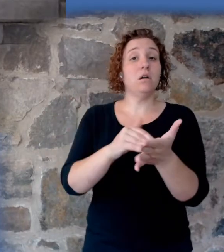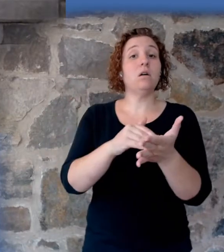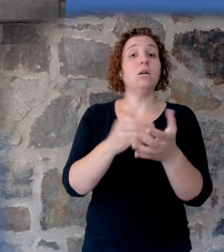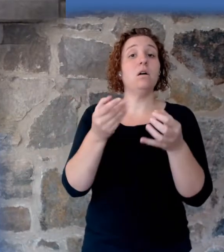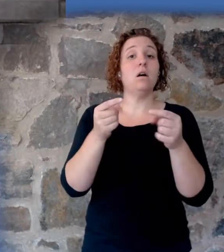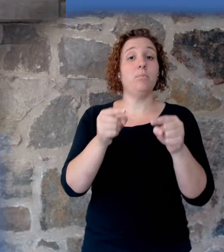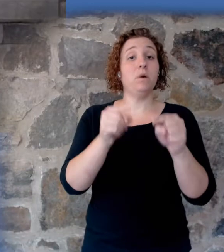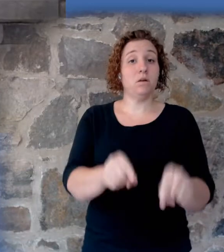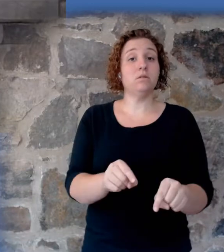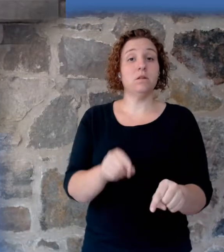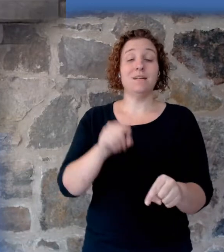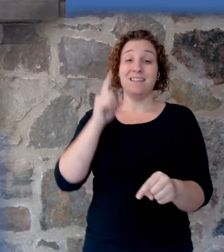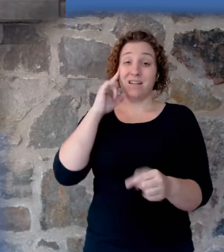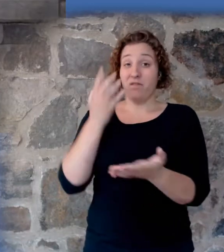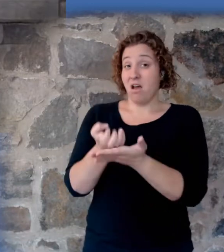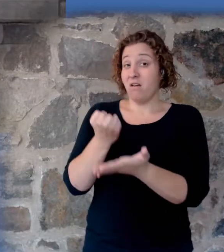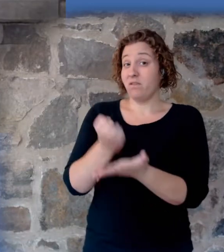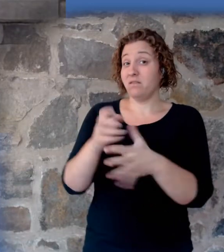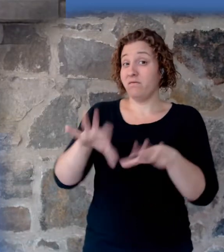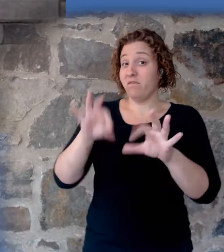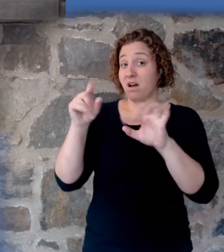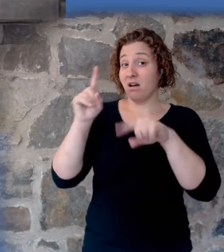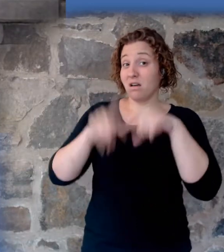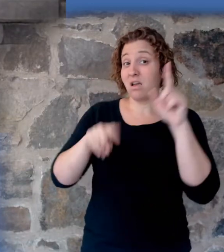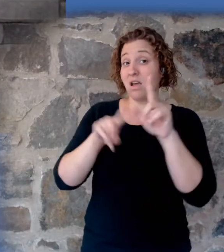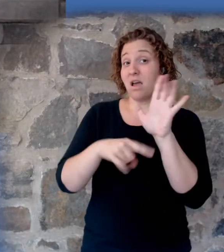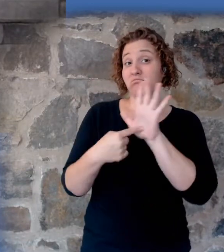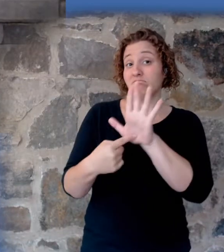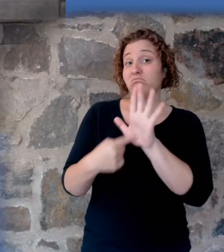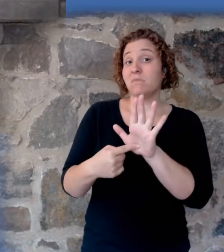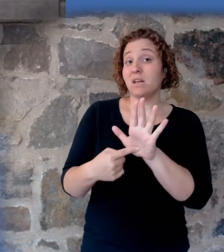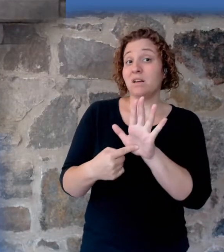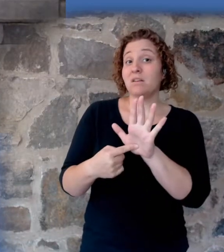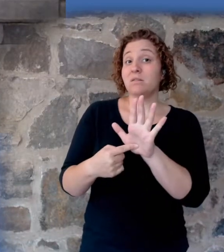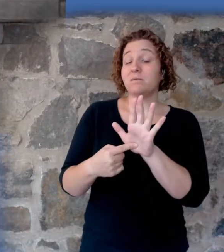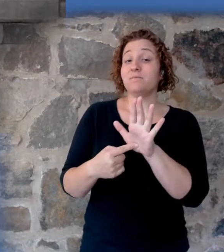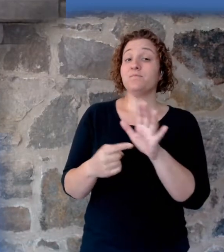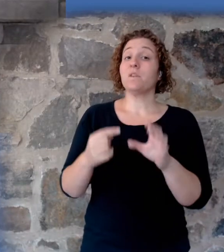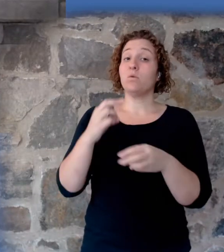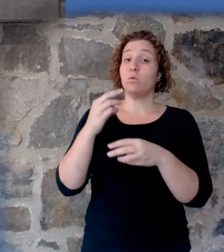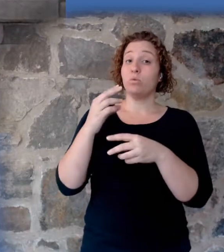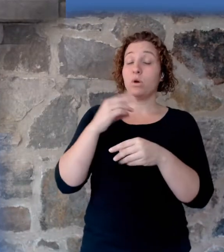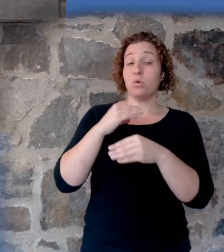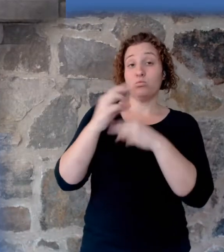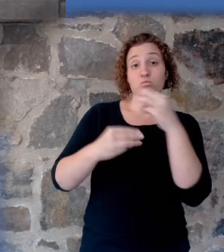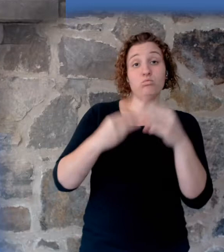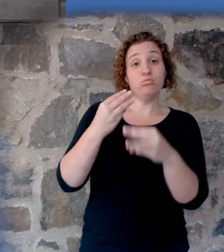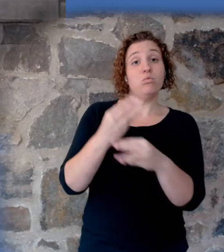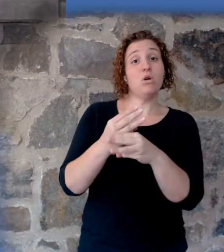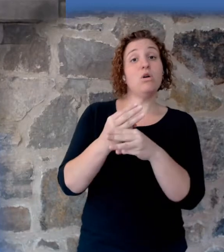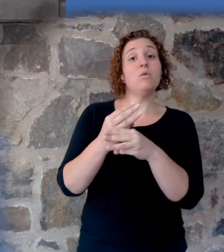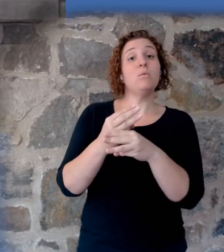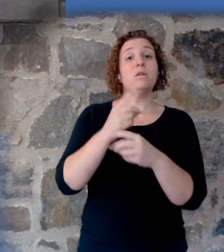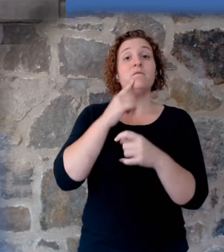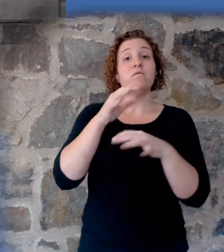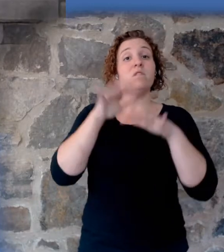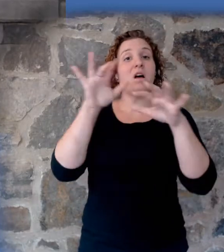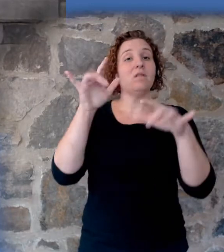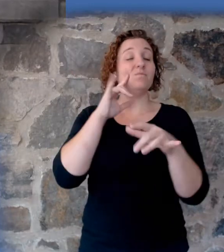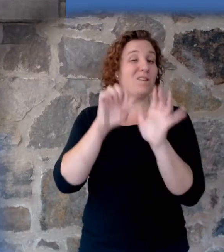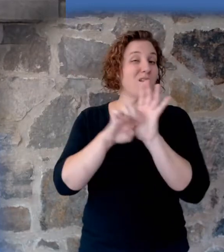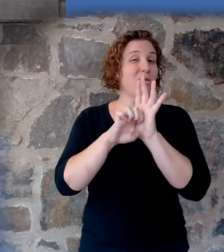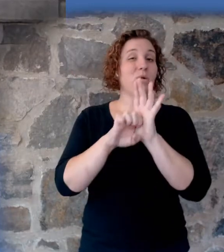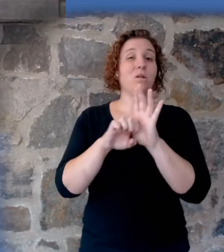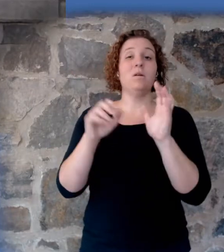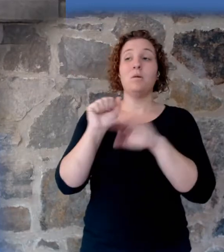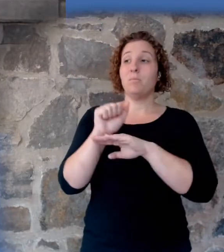evidence that would support the idea of a global flood, for example, Mount Everest at 29,000 feet, the top 2,000 plus feet